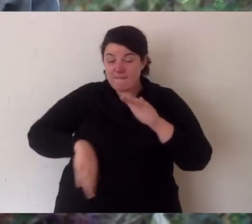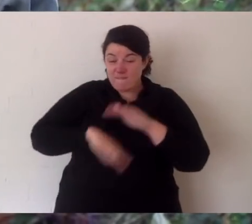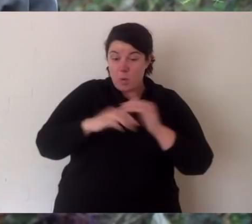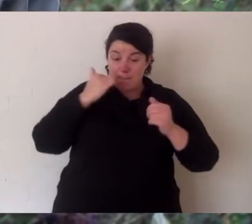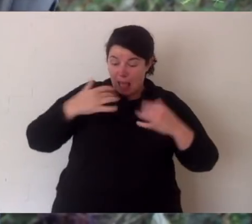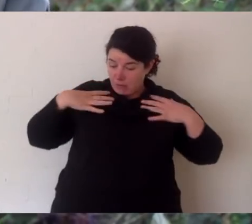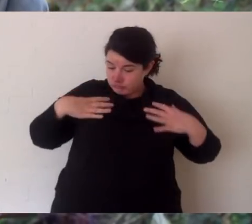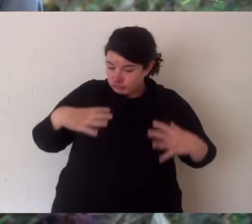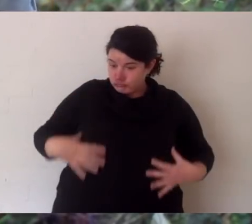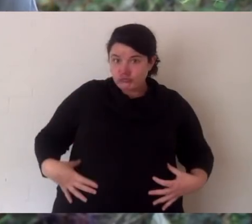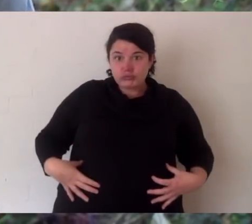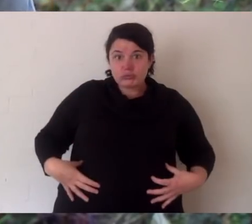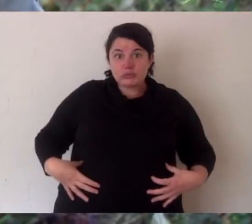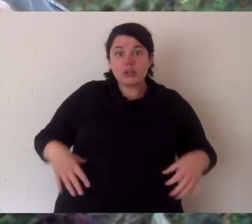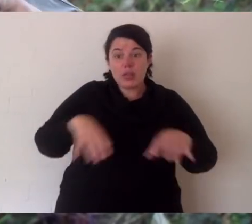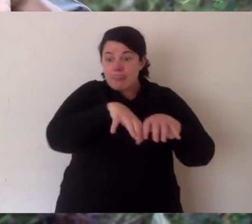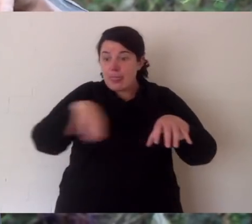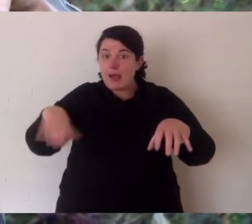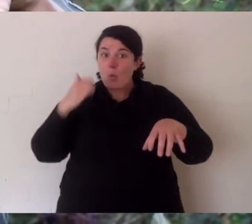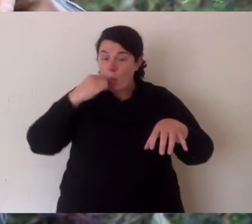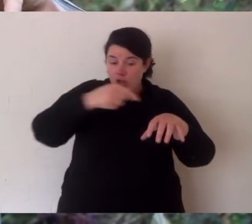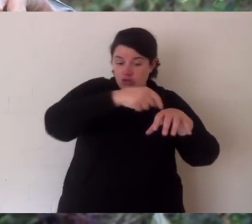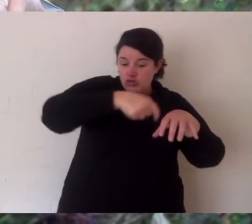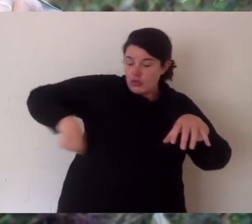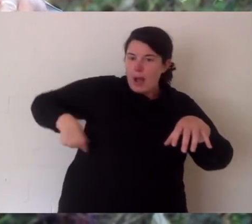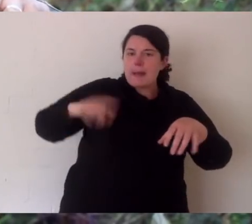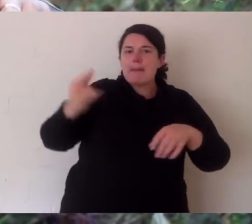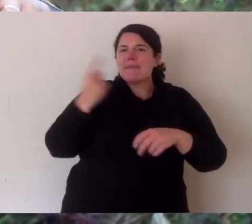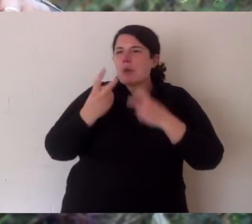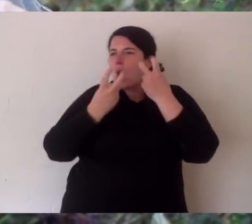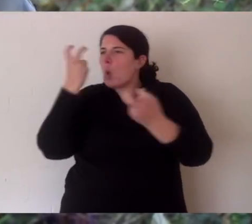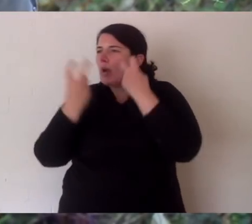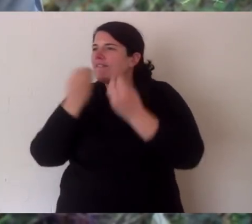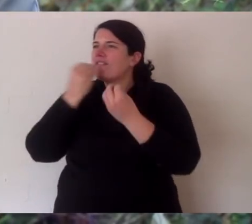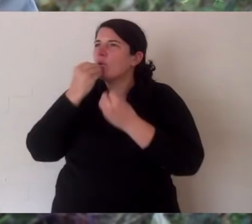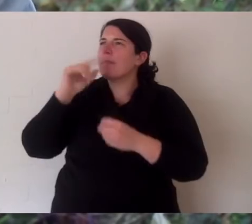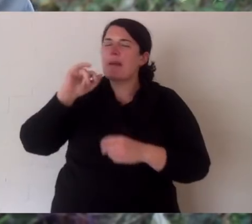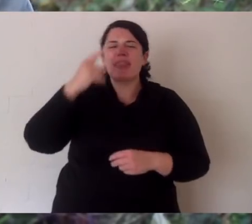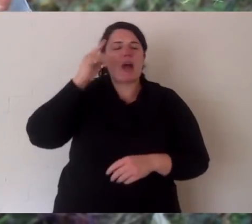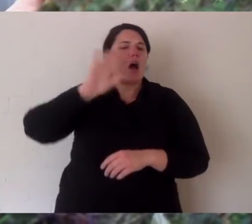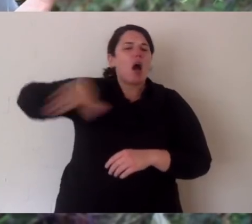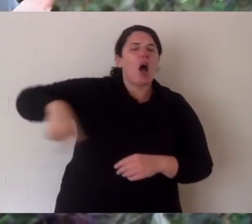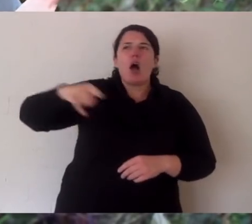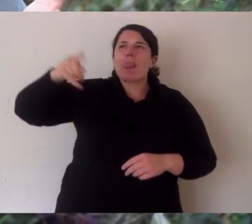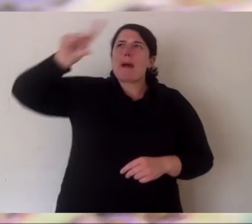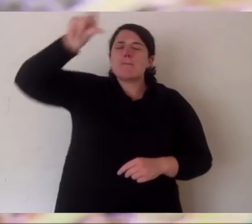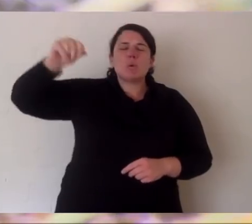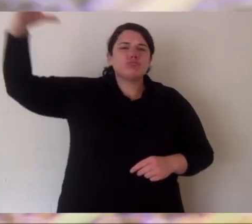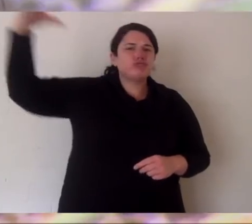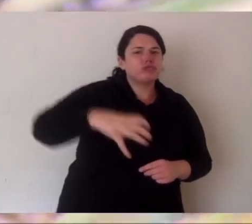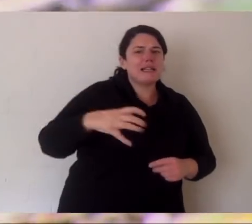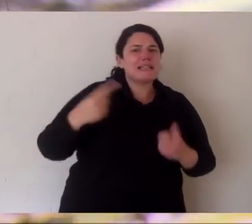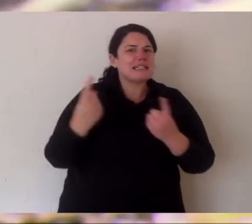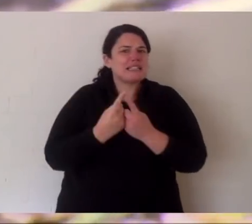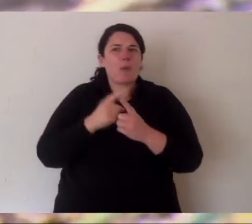devils in the wild at night even if they were all black fur it's still easier to see that if they have a white stripe. A white